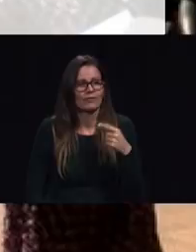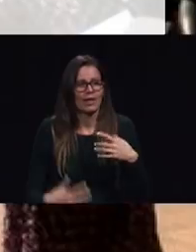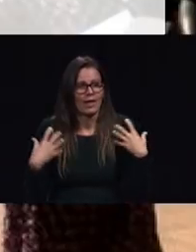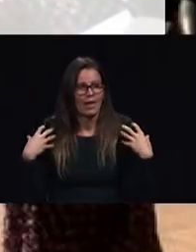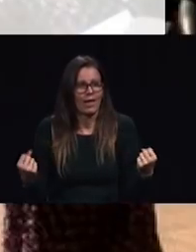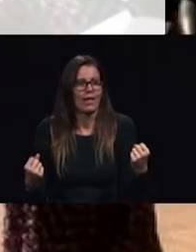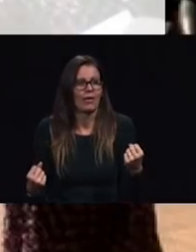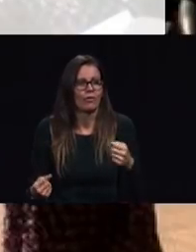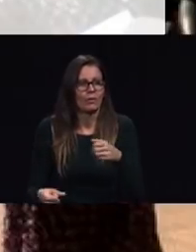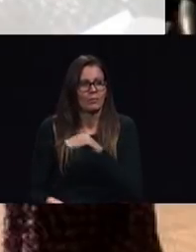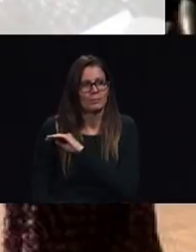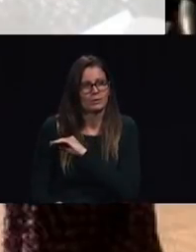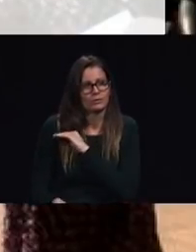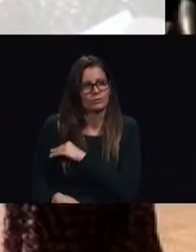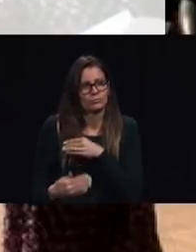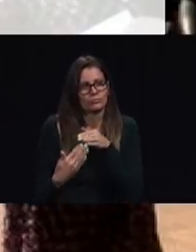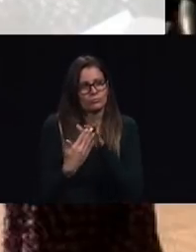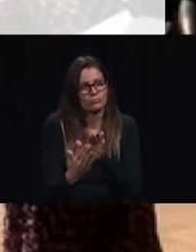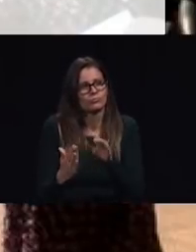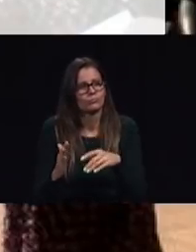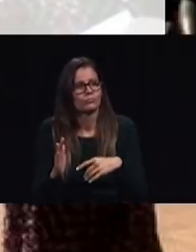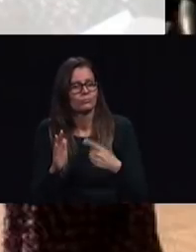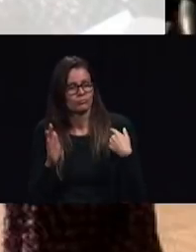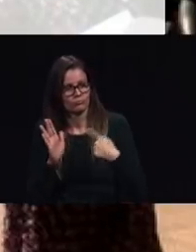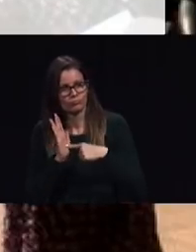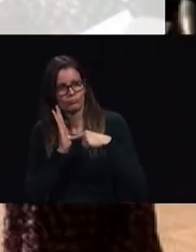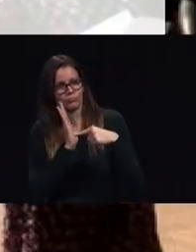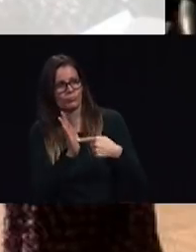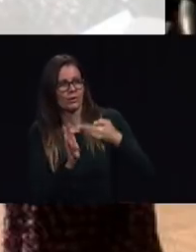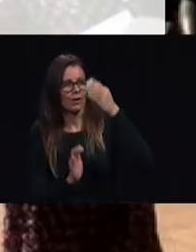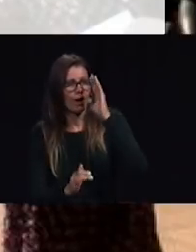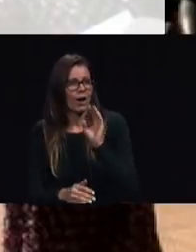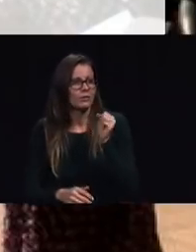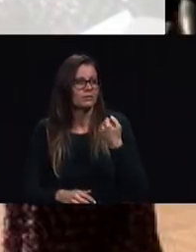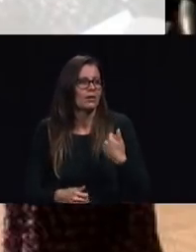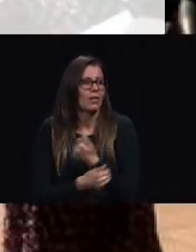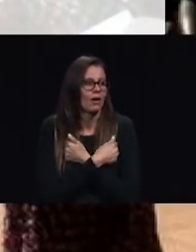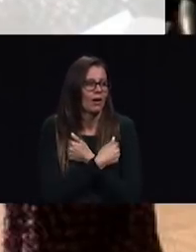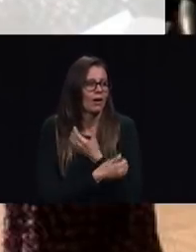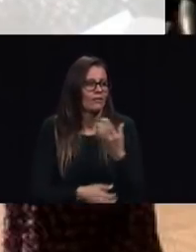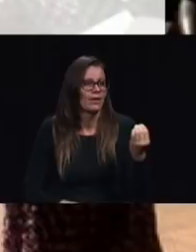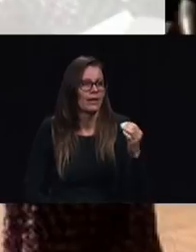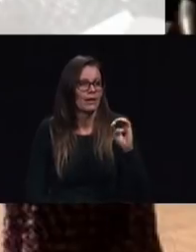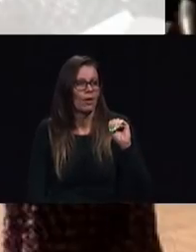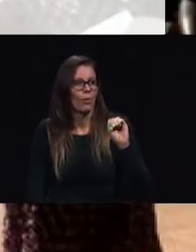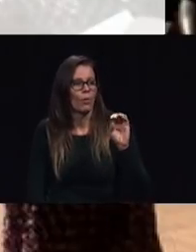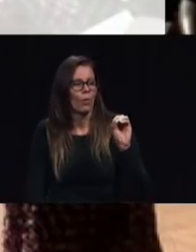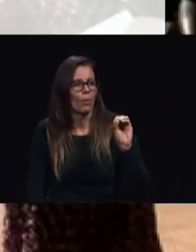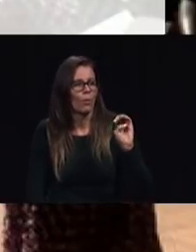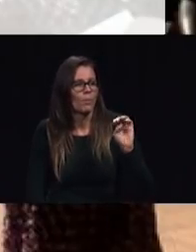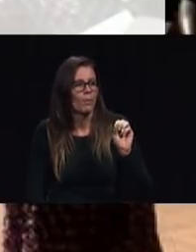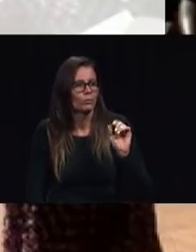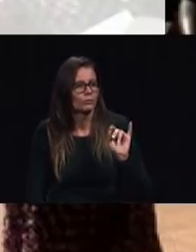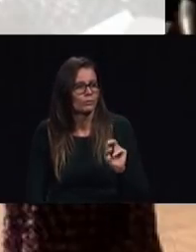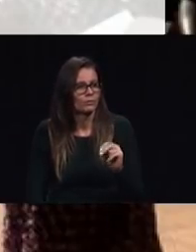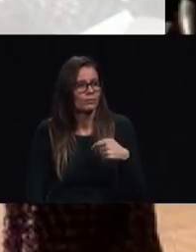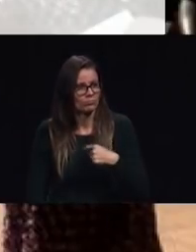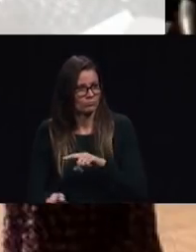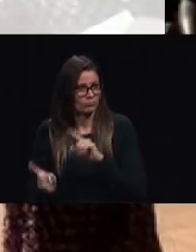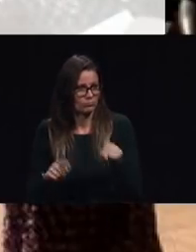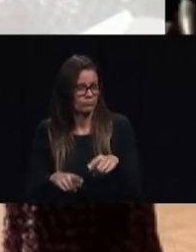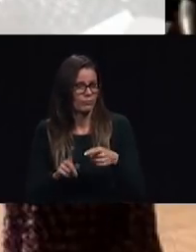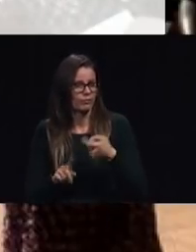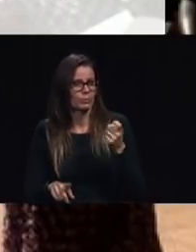God's love and compassion and that's where our marching orders have come as a church from our fledgling